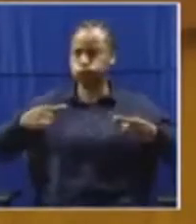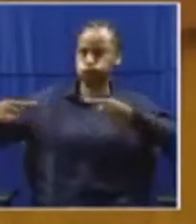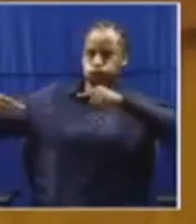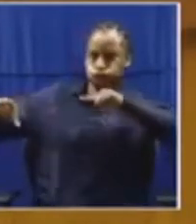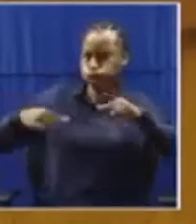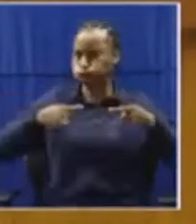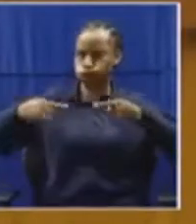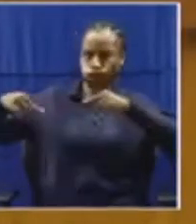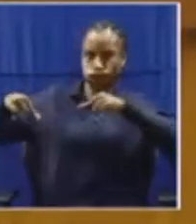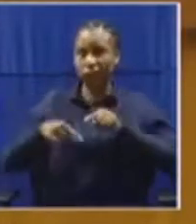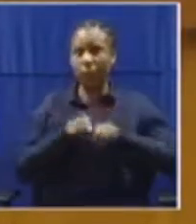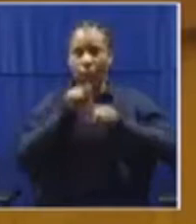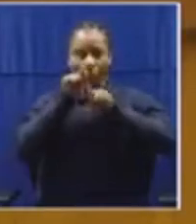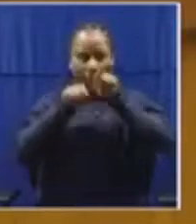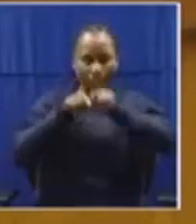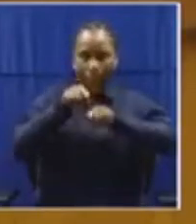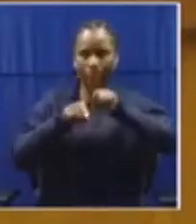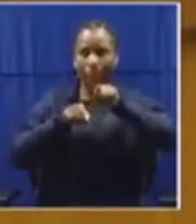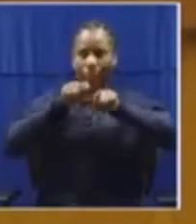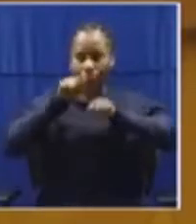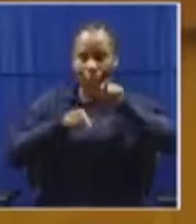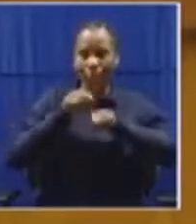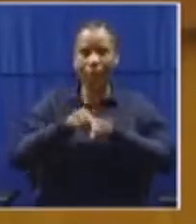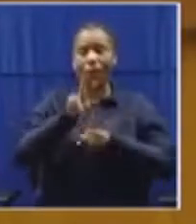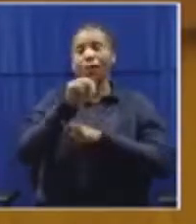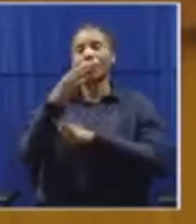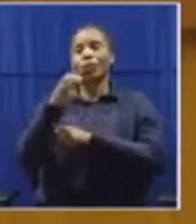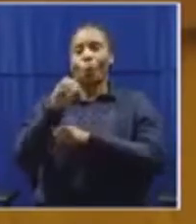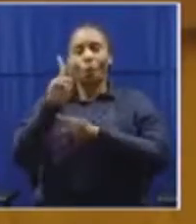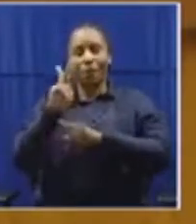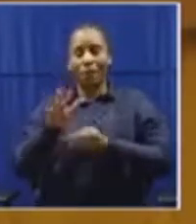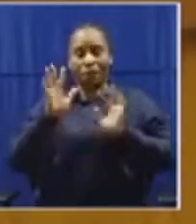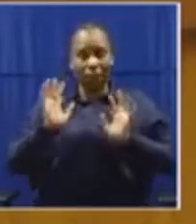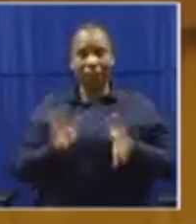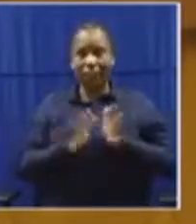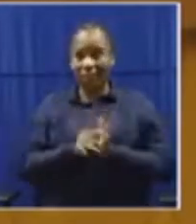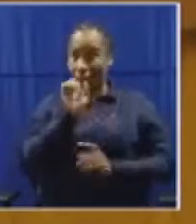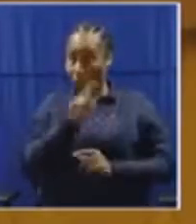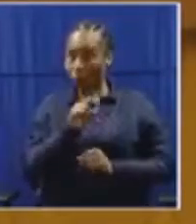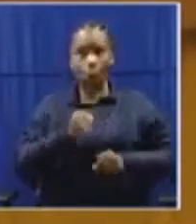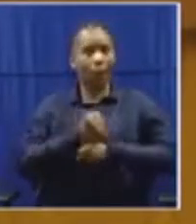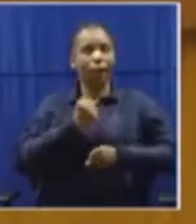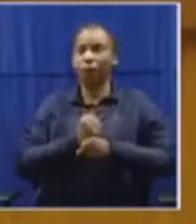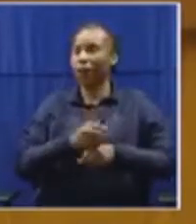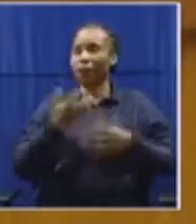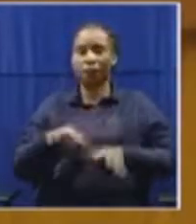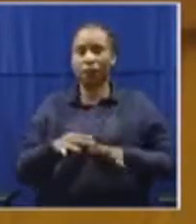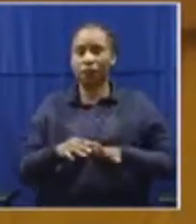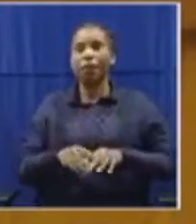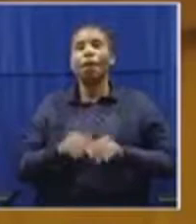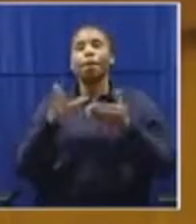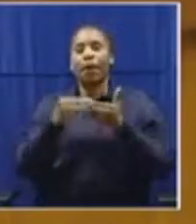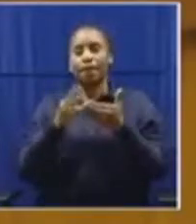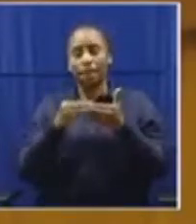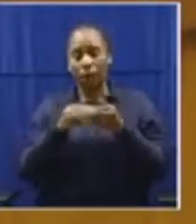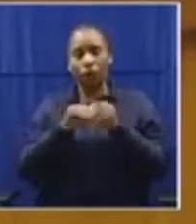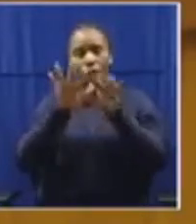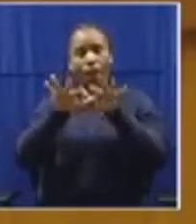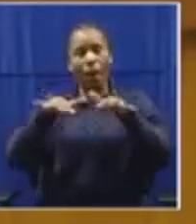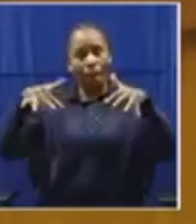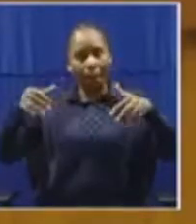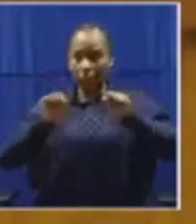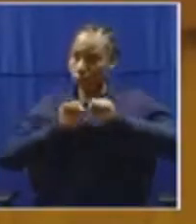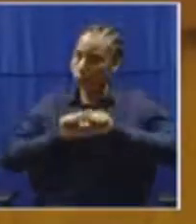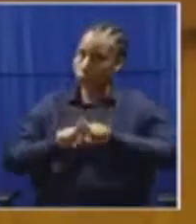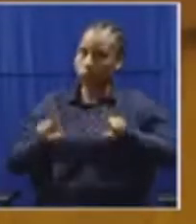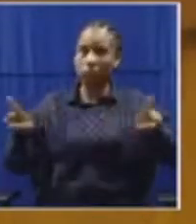in the NCOP and when, as members of parliament, right across the board, when we discuss,